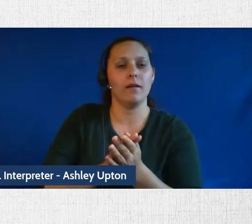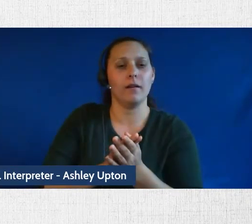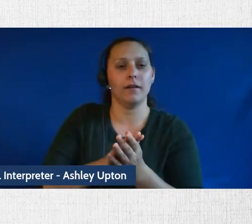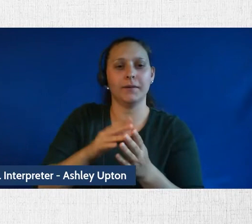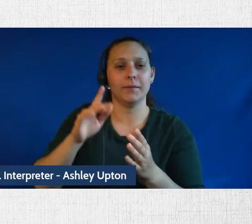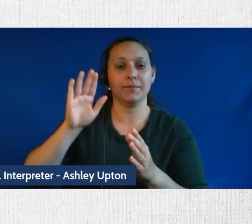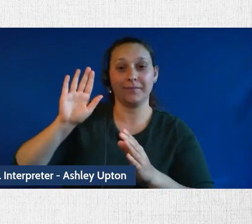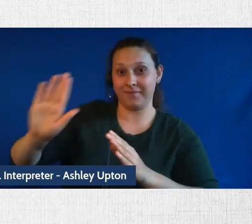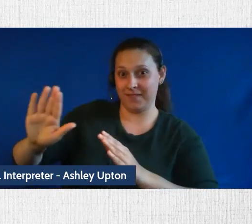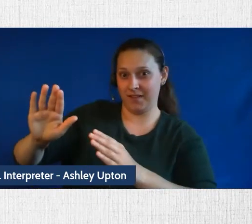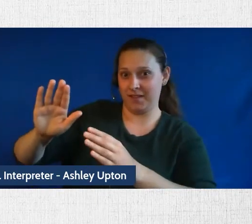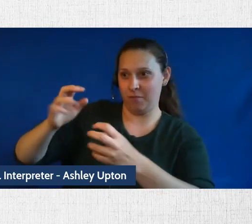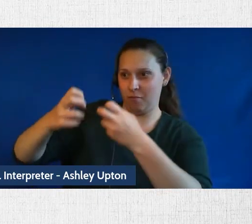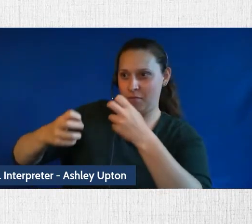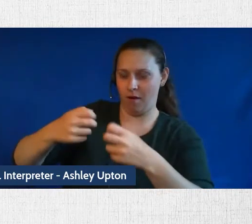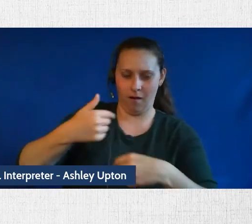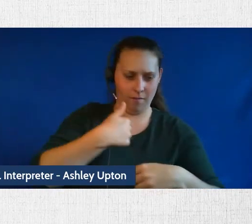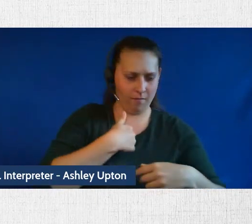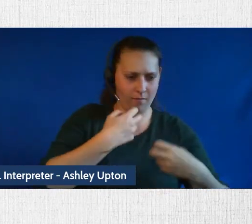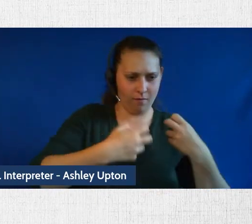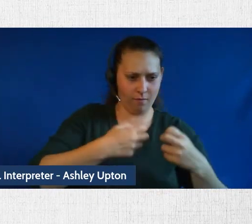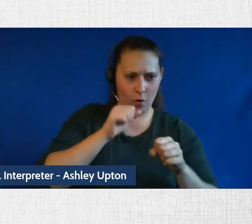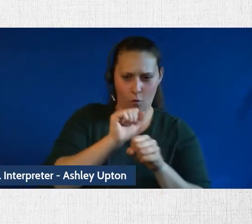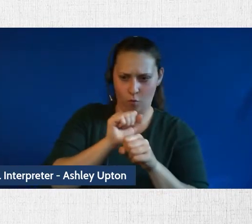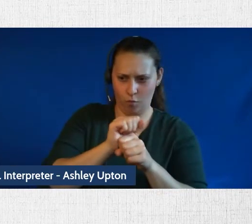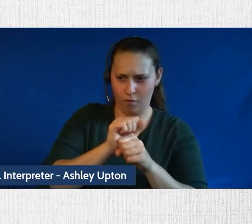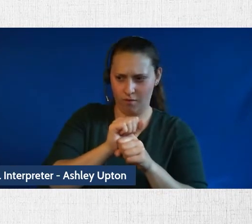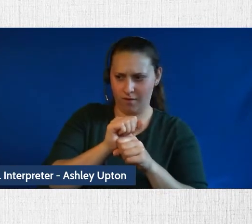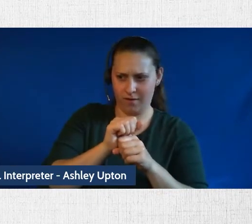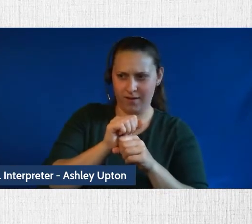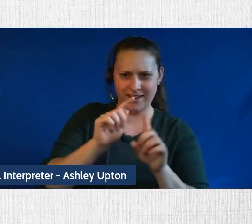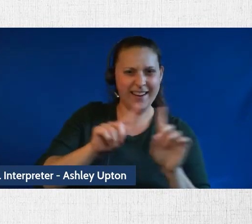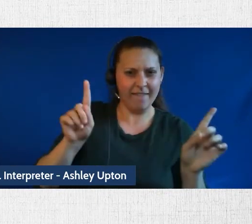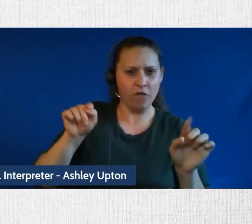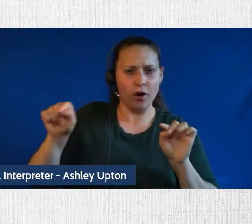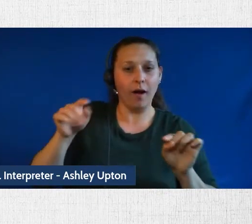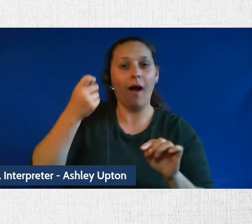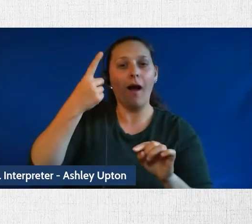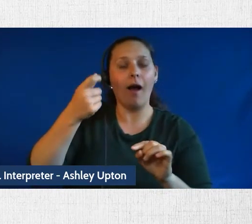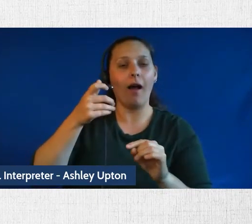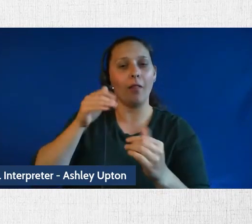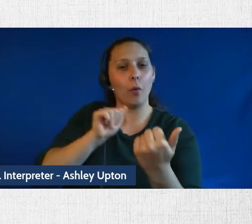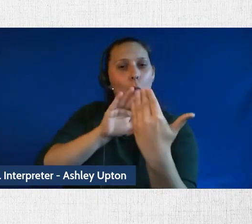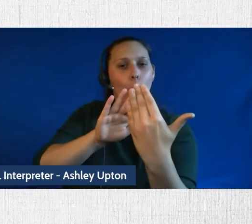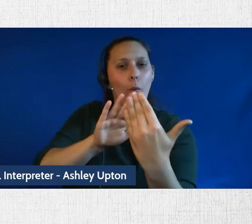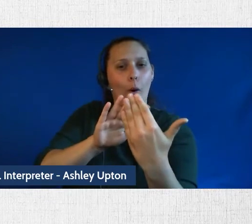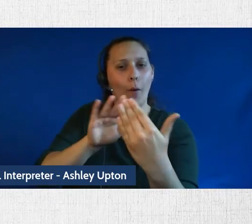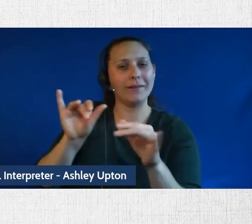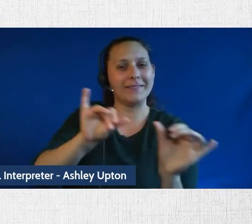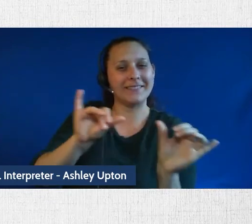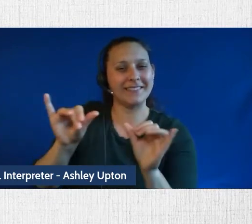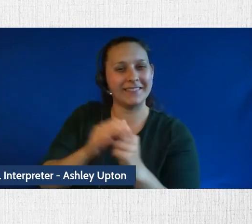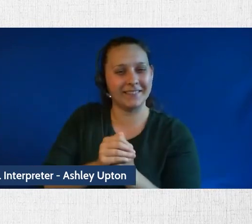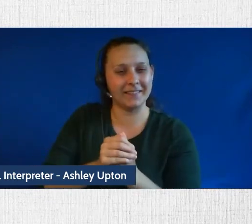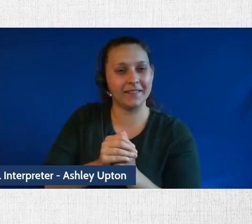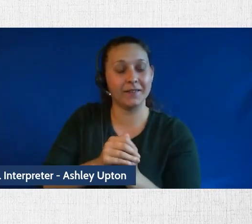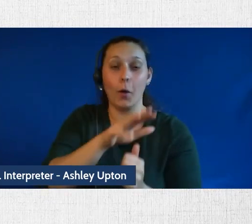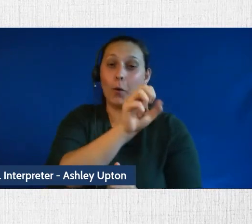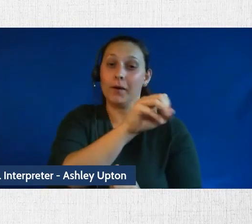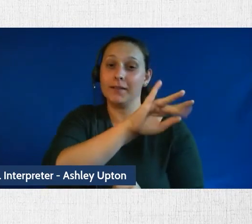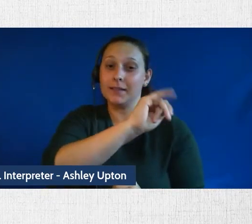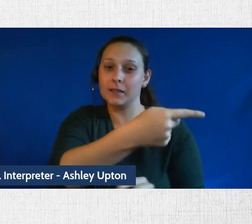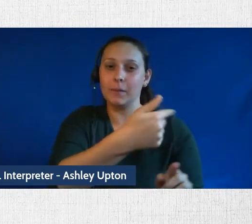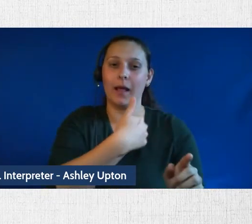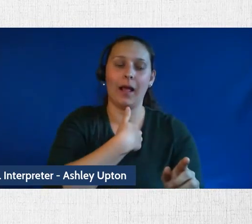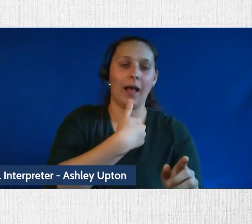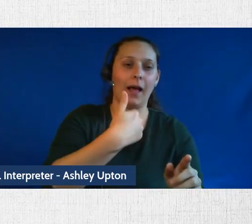different problems, but using the same techniques. And so what I mean by that at Smith, we were applying optimization, analytics,